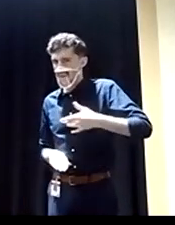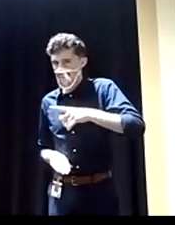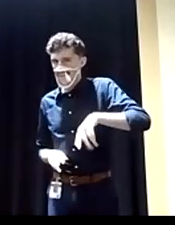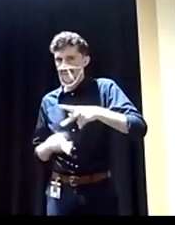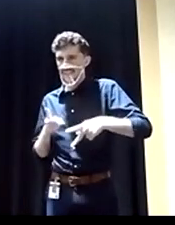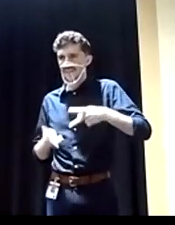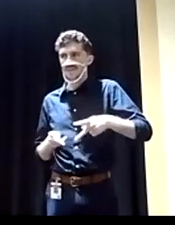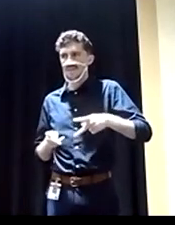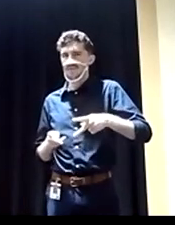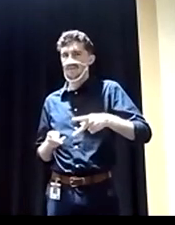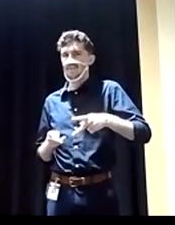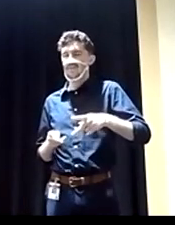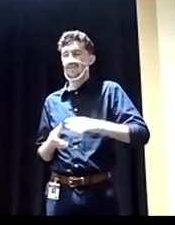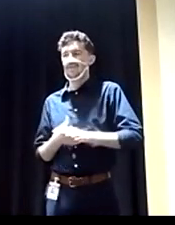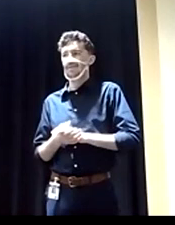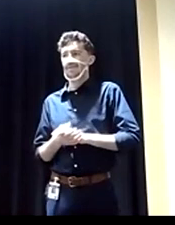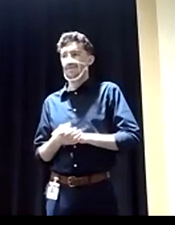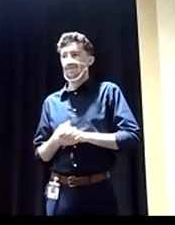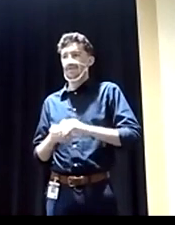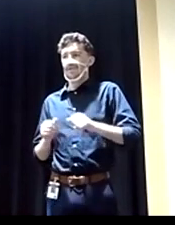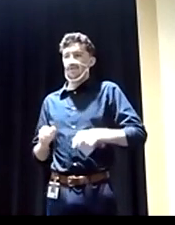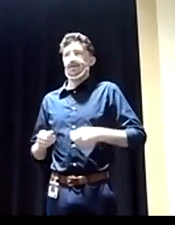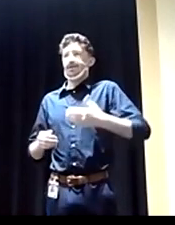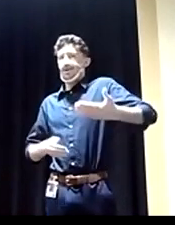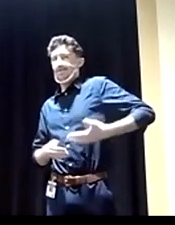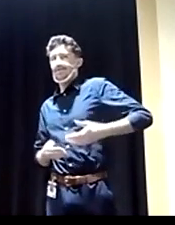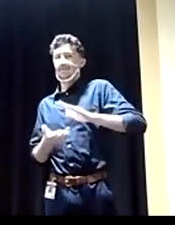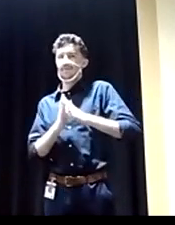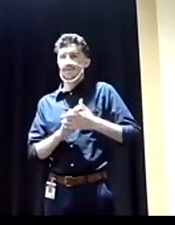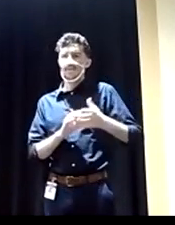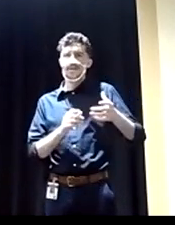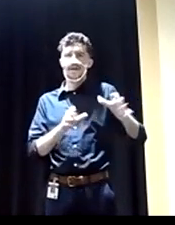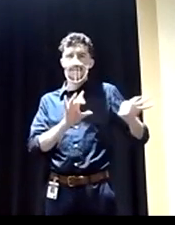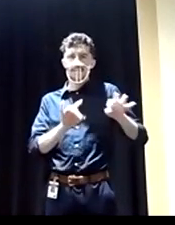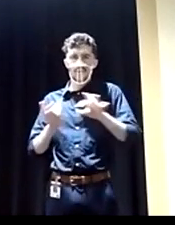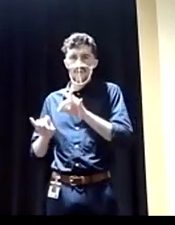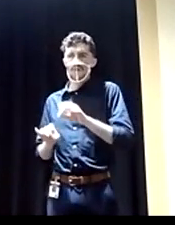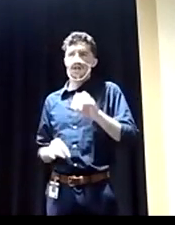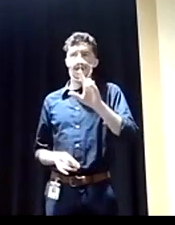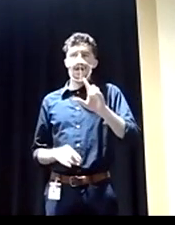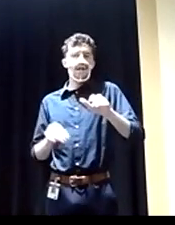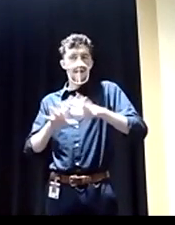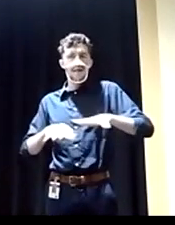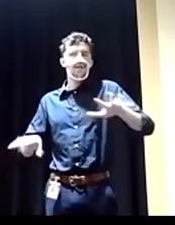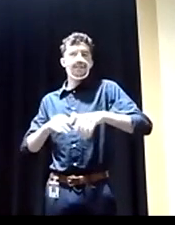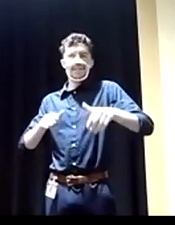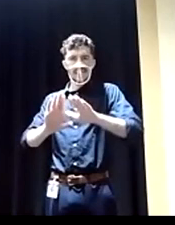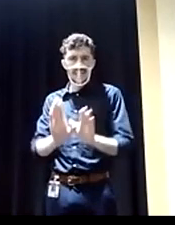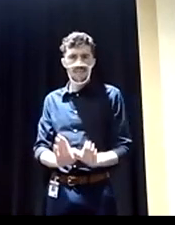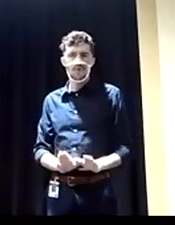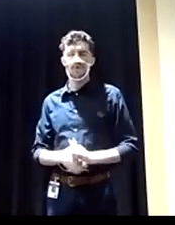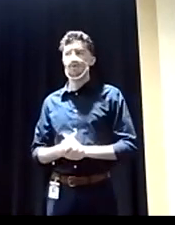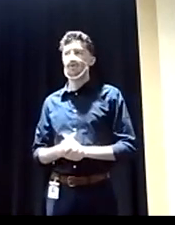the orange picker, your landscaper. So first off we should allow